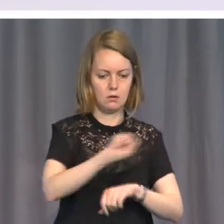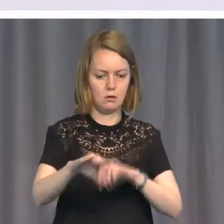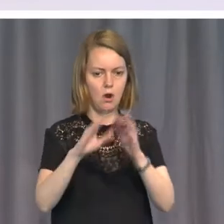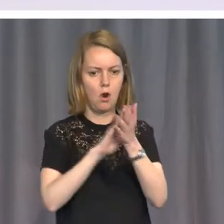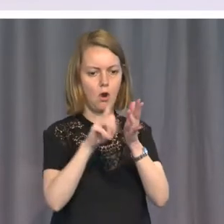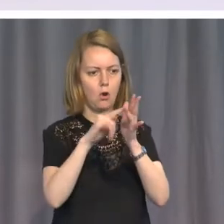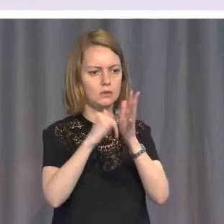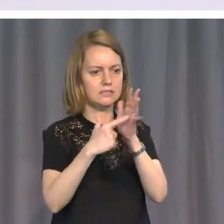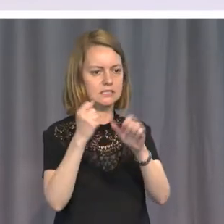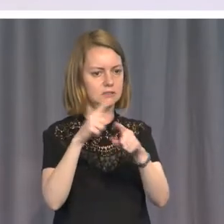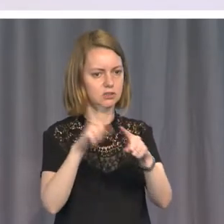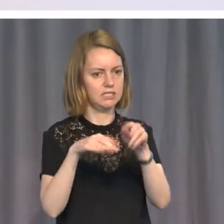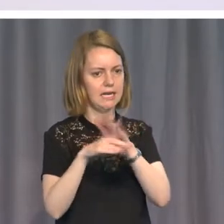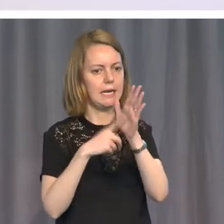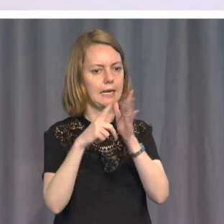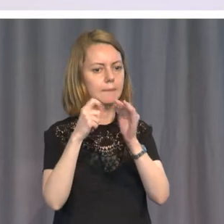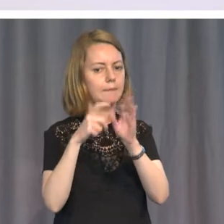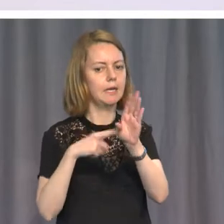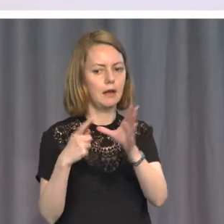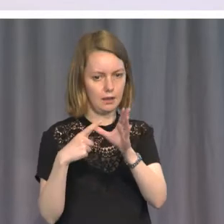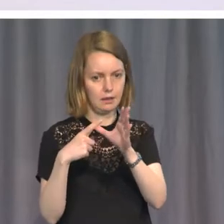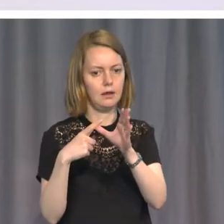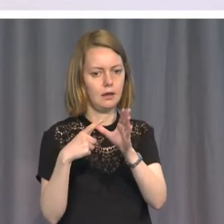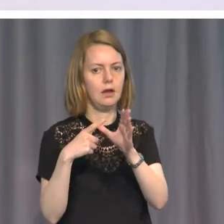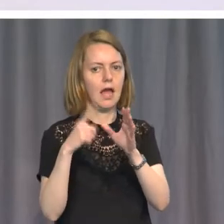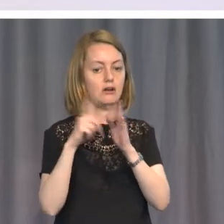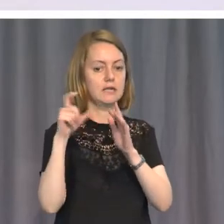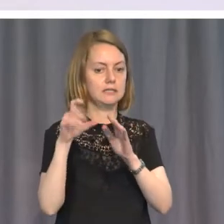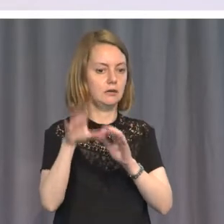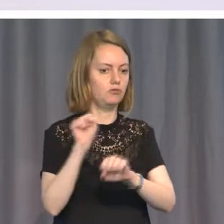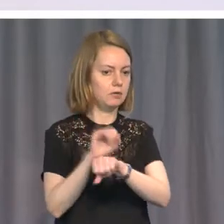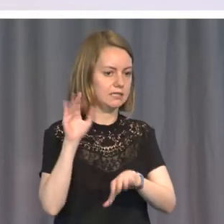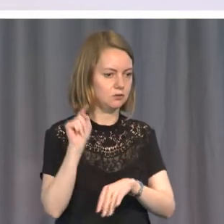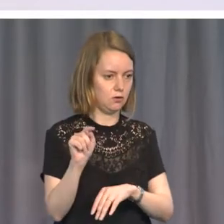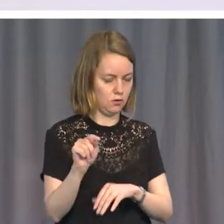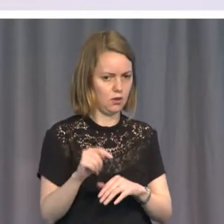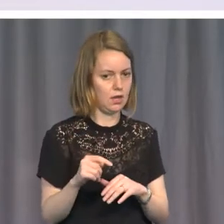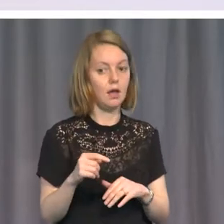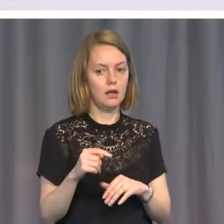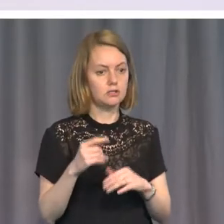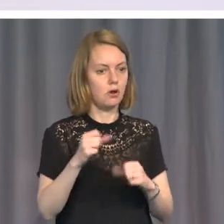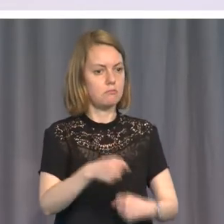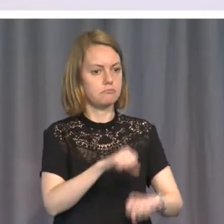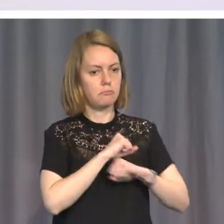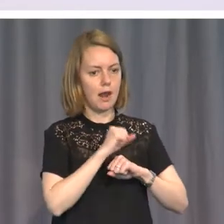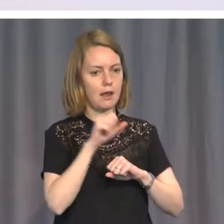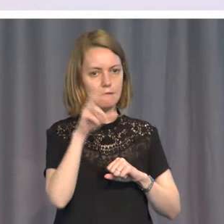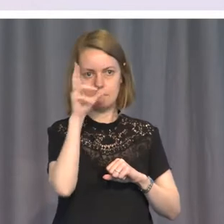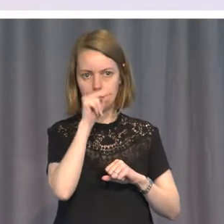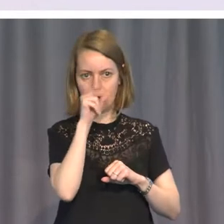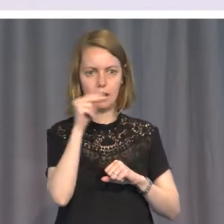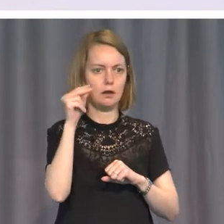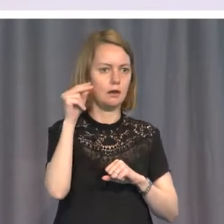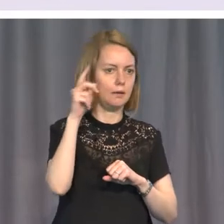ICC managed to get her released. There are, it's heartening to see so many brave young Australian